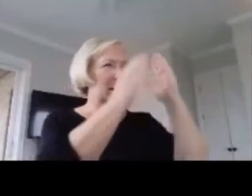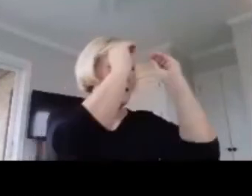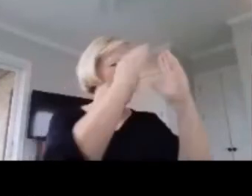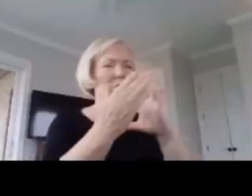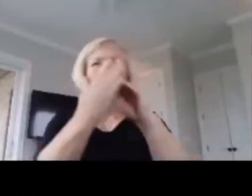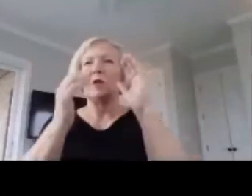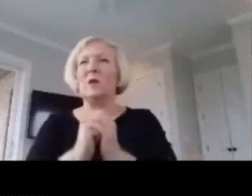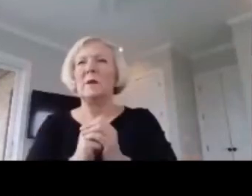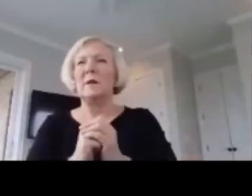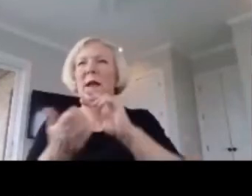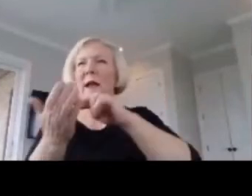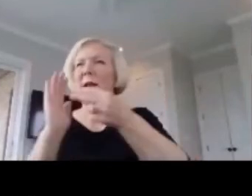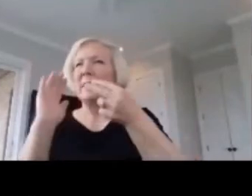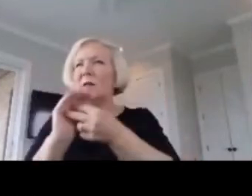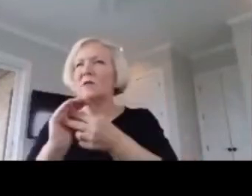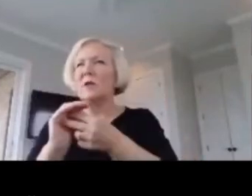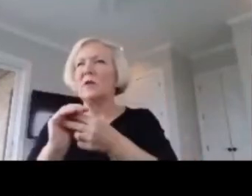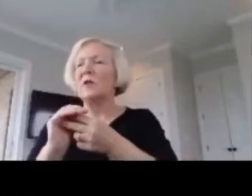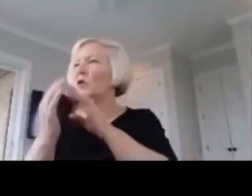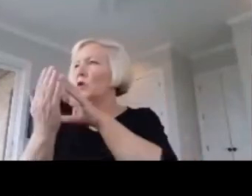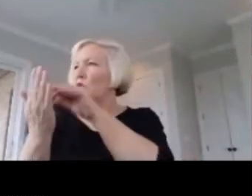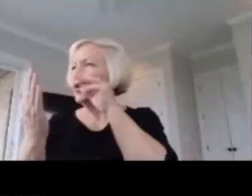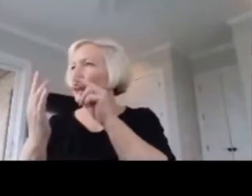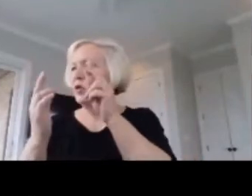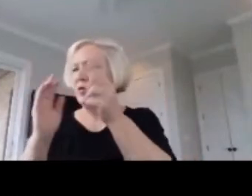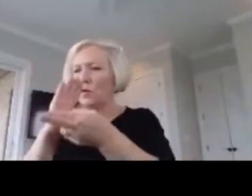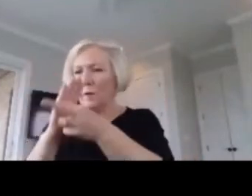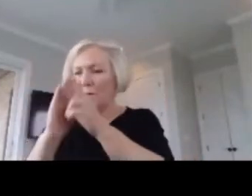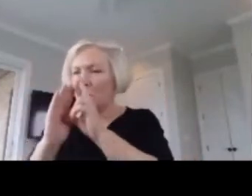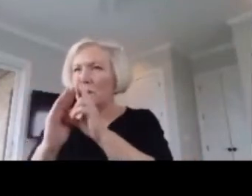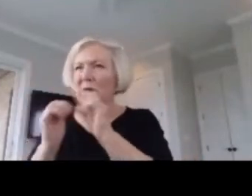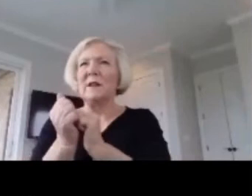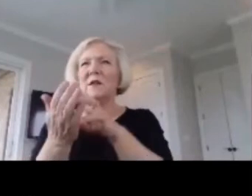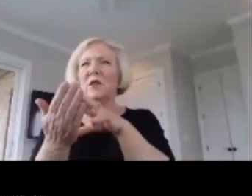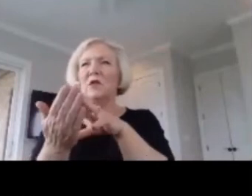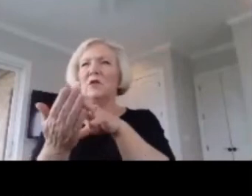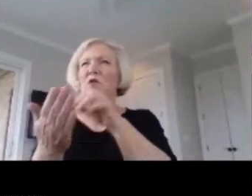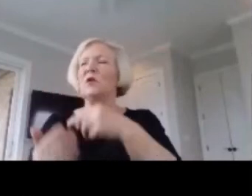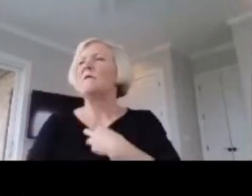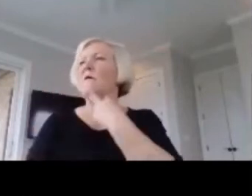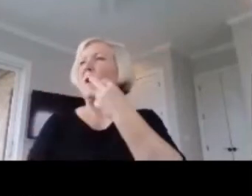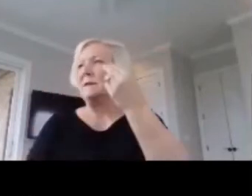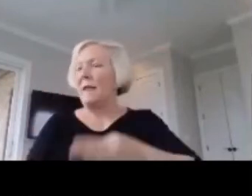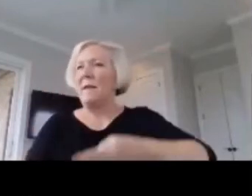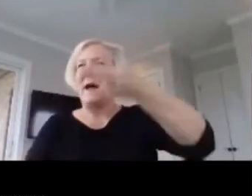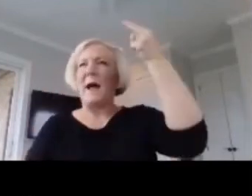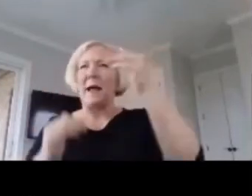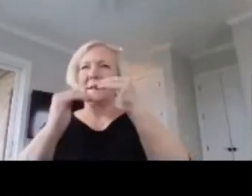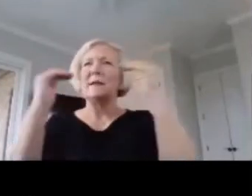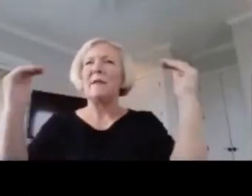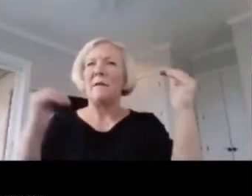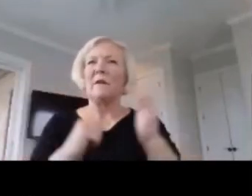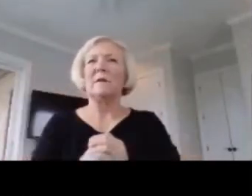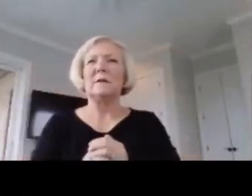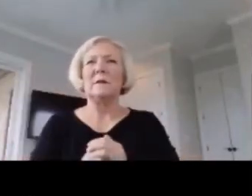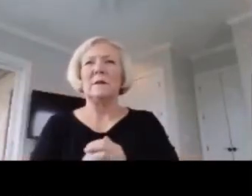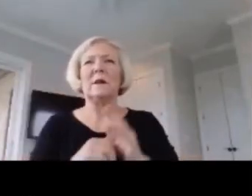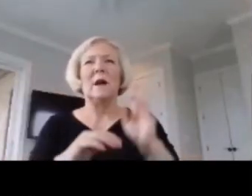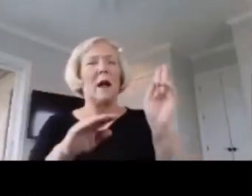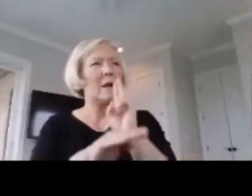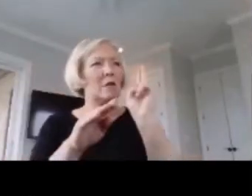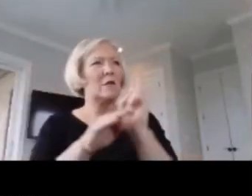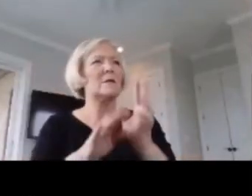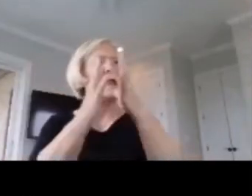review of these standards is student voice at the highest level. I've spent a great deal of time